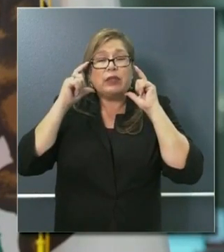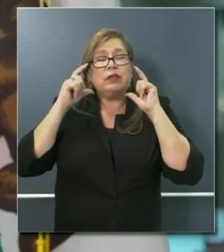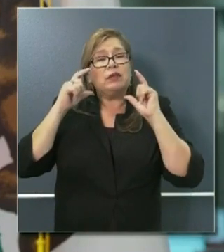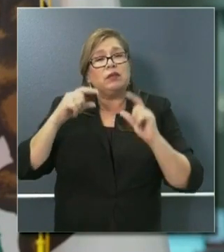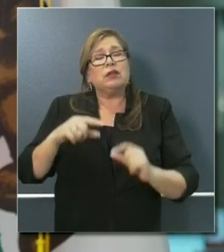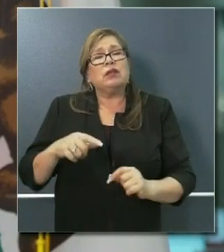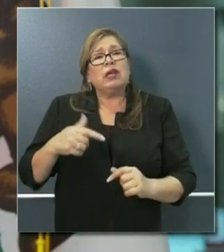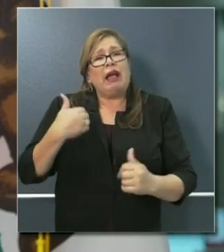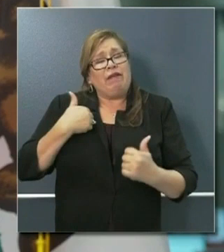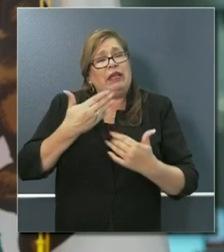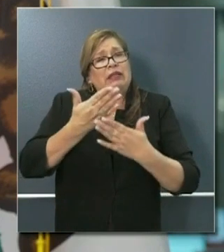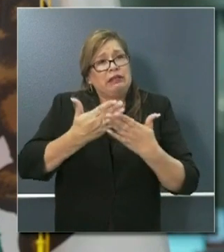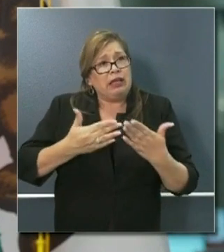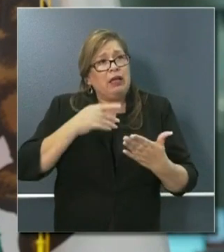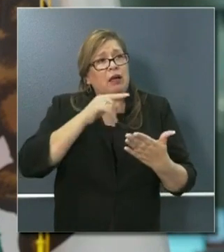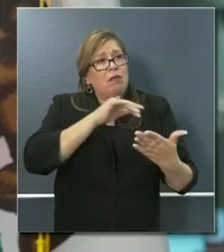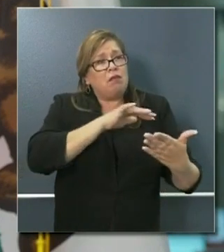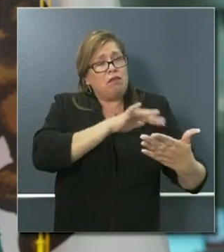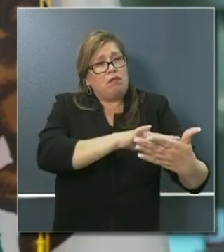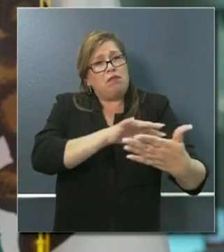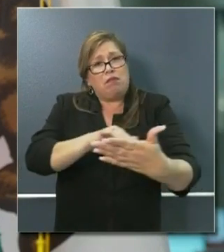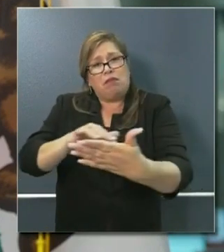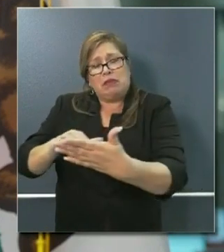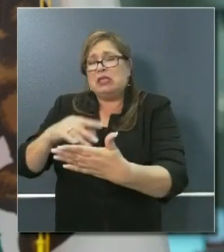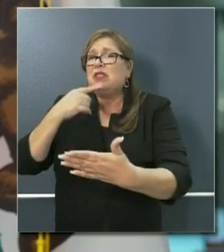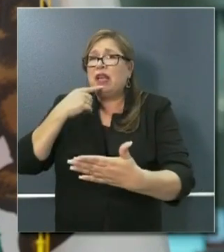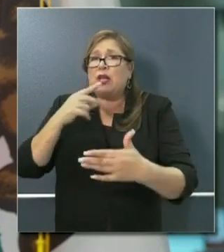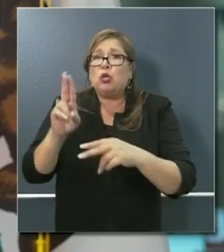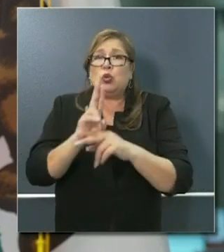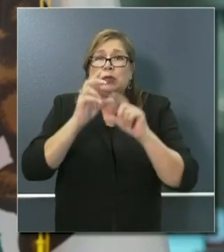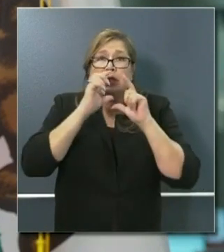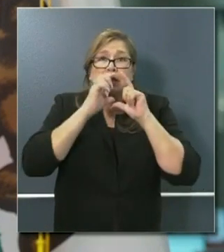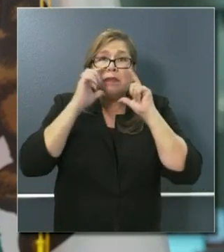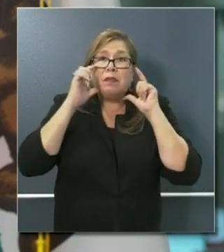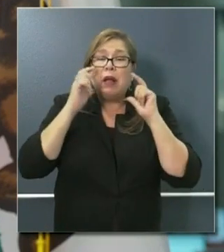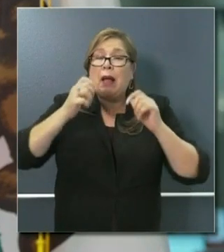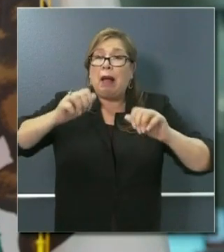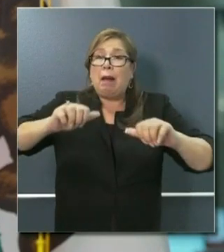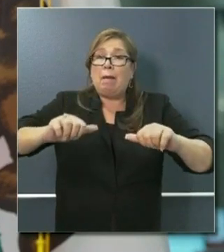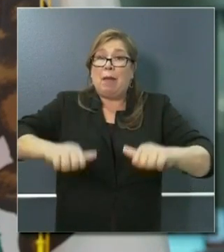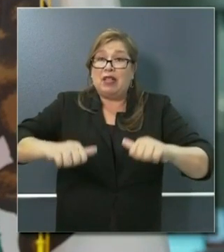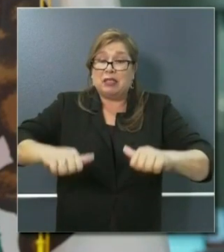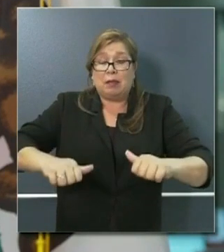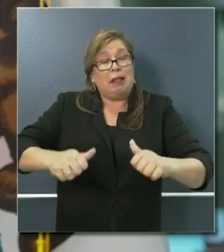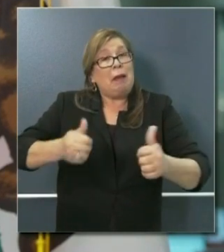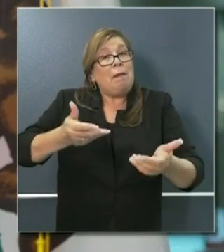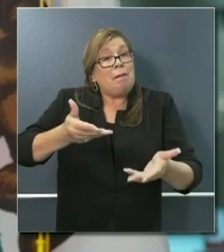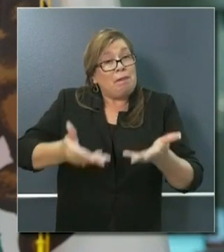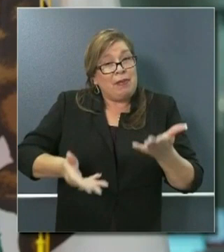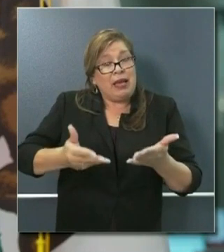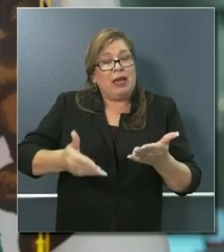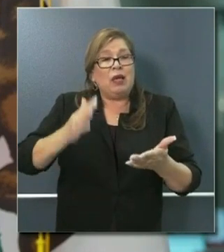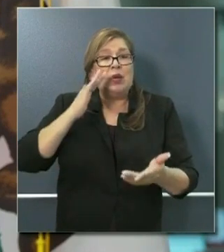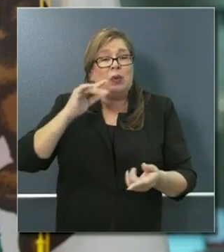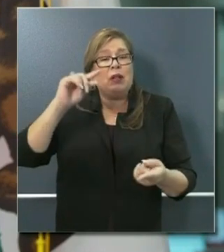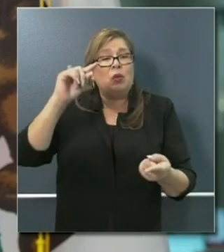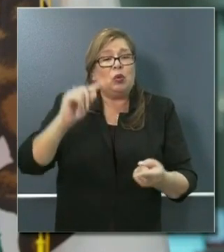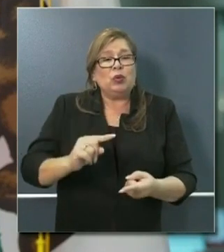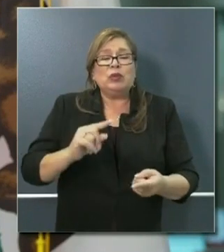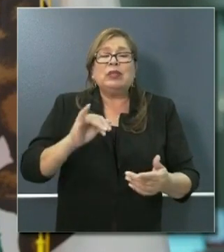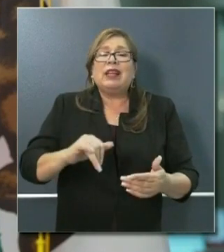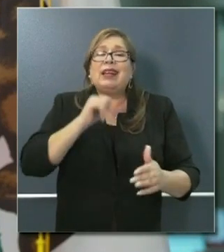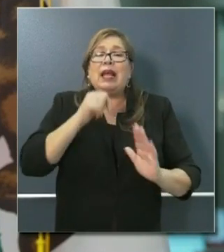SO THERE IS SOME EVIDENCE THAT USING FACE COVERINGS MAY REDUCE ASYMTOMATIC